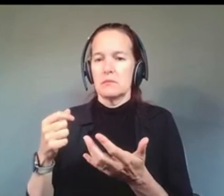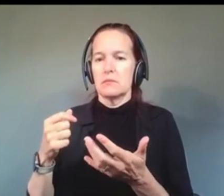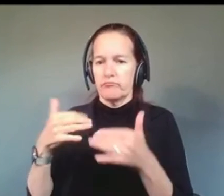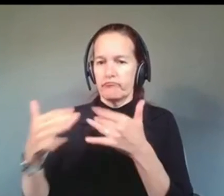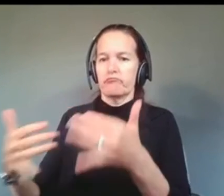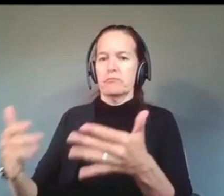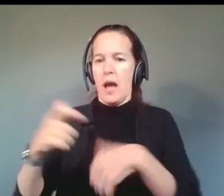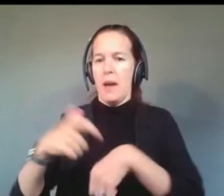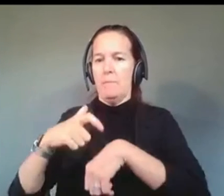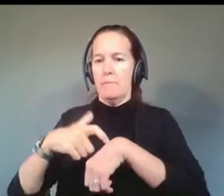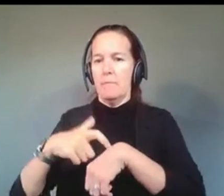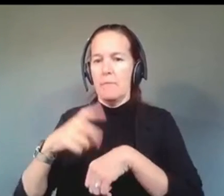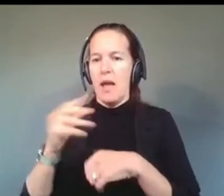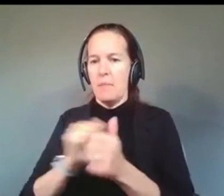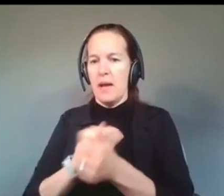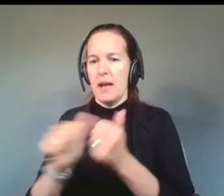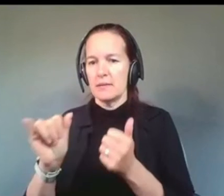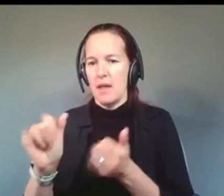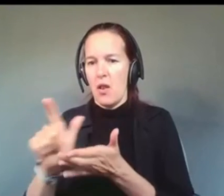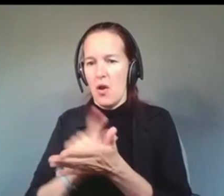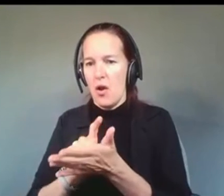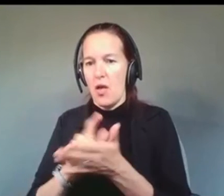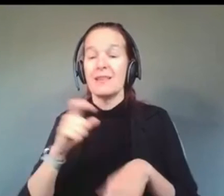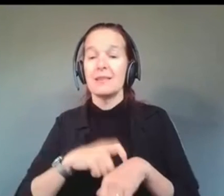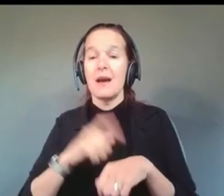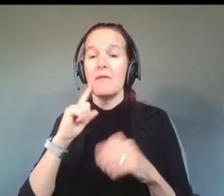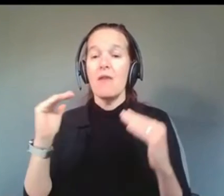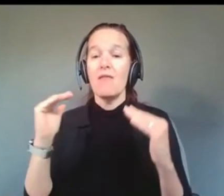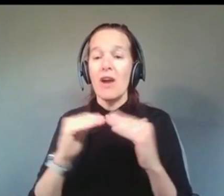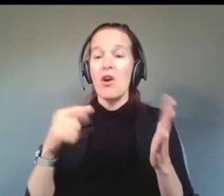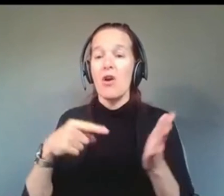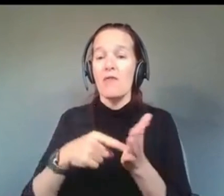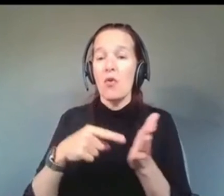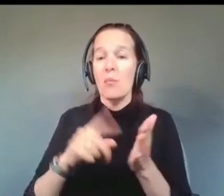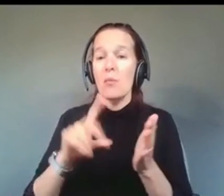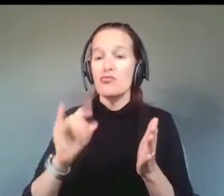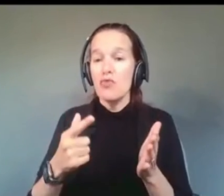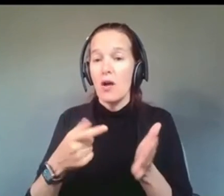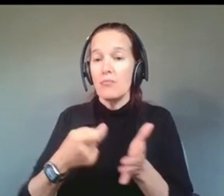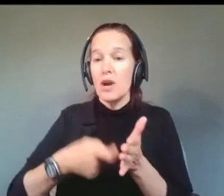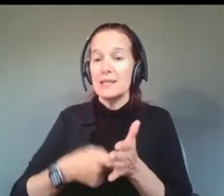The time for fair, affordable drug pricing is now. Thank you.